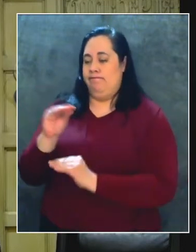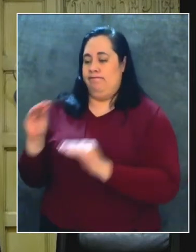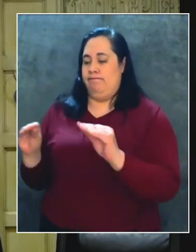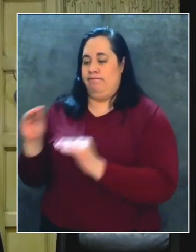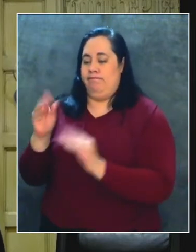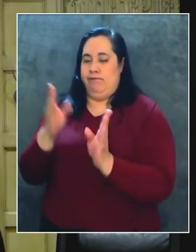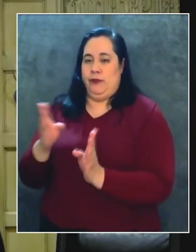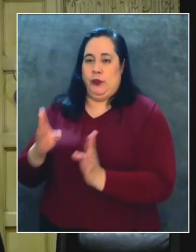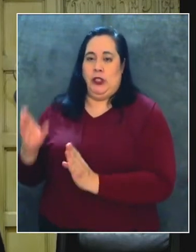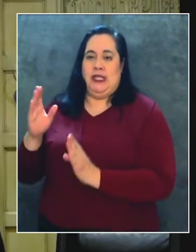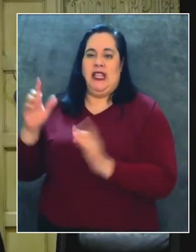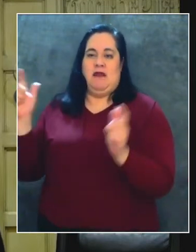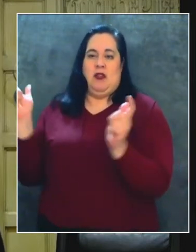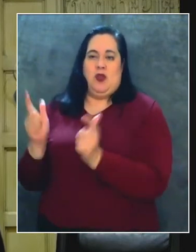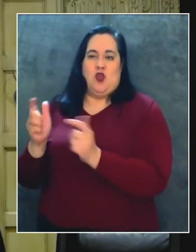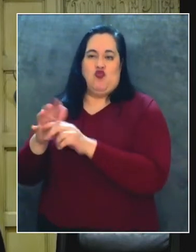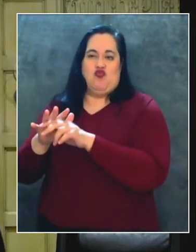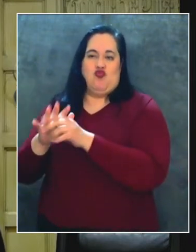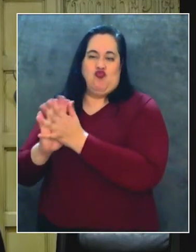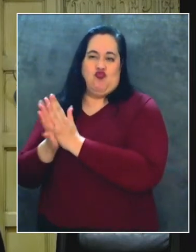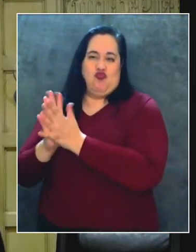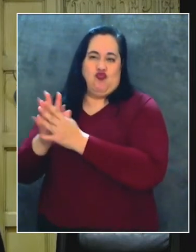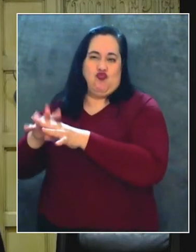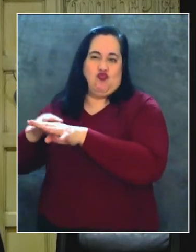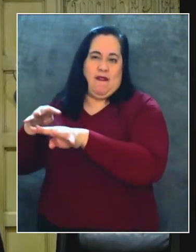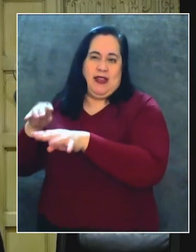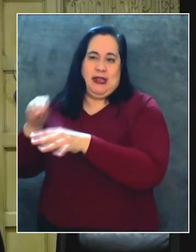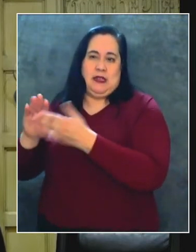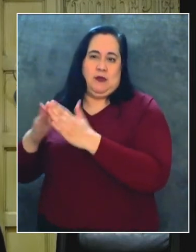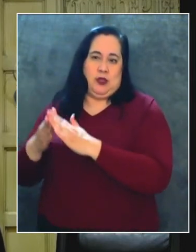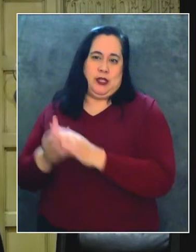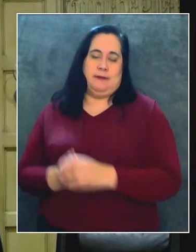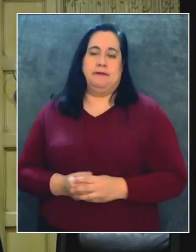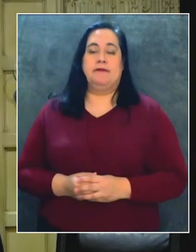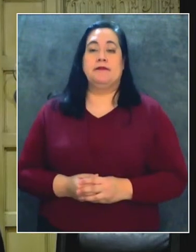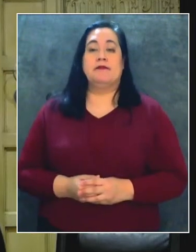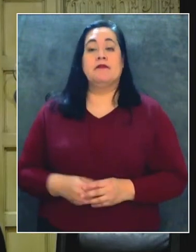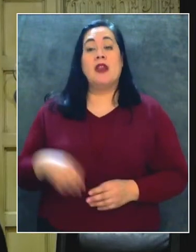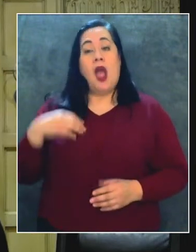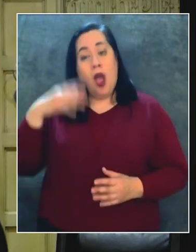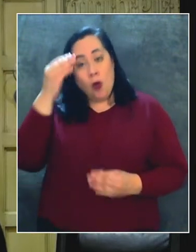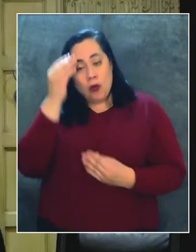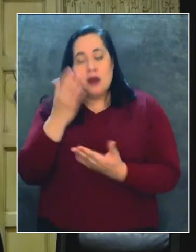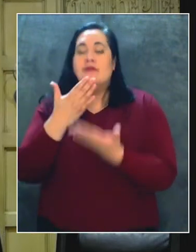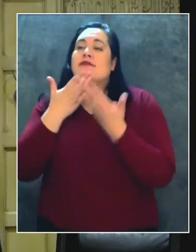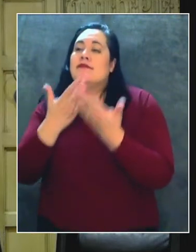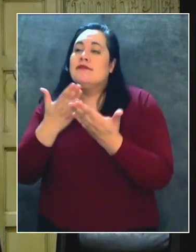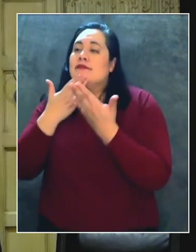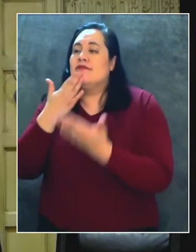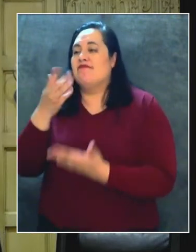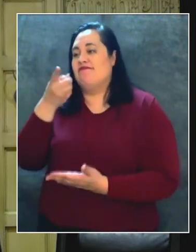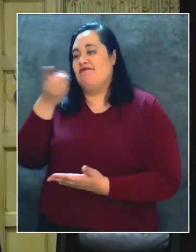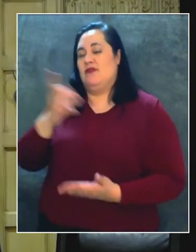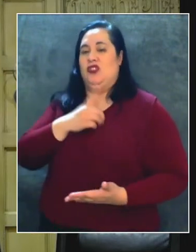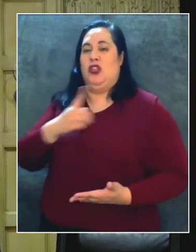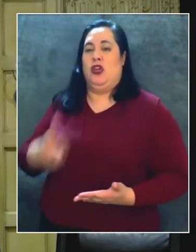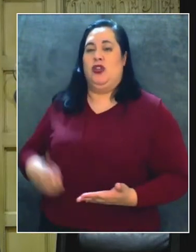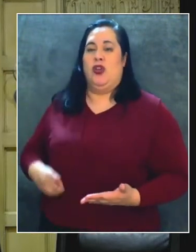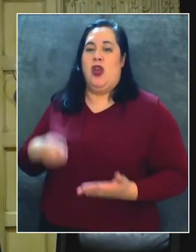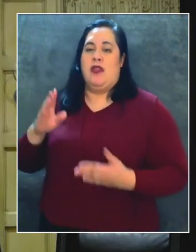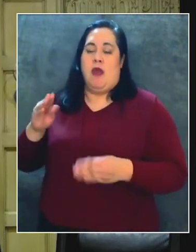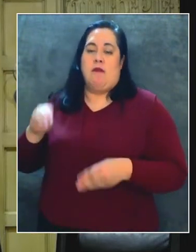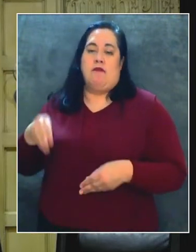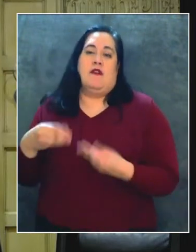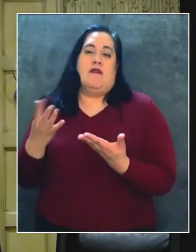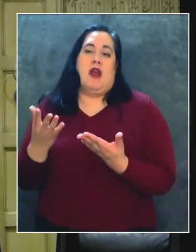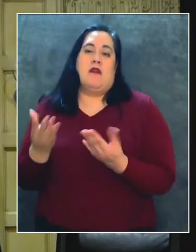el sitio y reducir el tráfico en la comunidad. Quisiera agradecer a los Dodgers por proporcionar